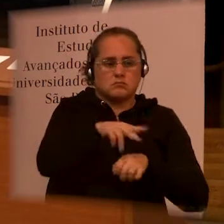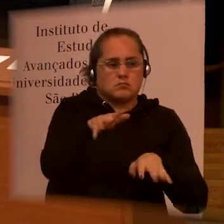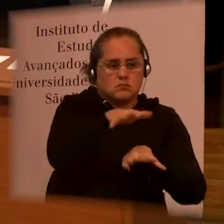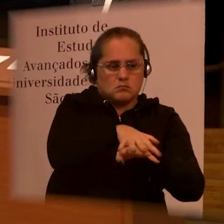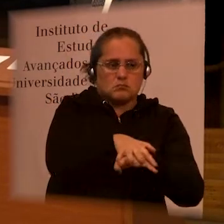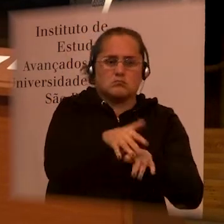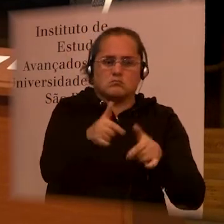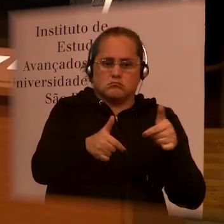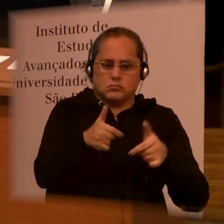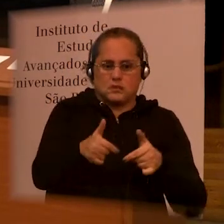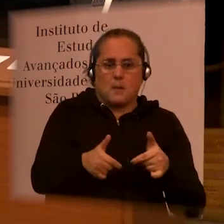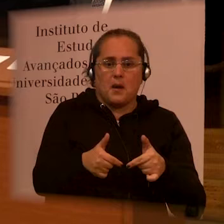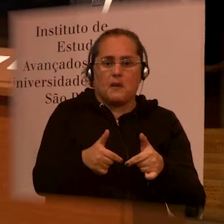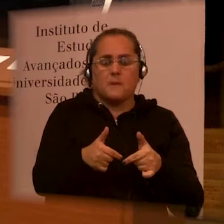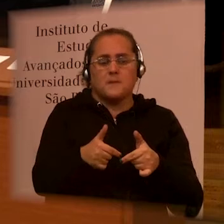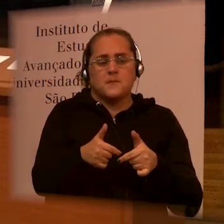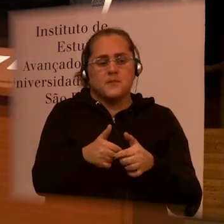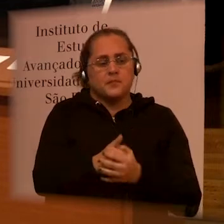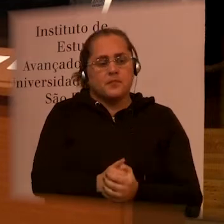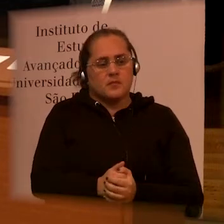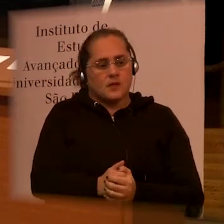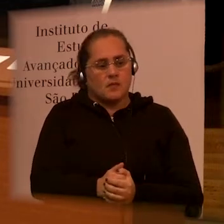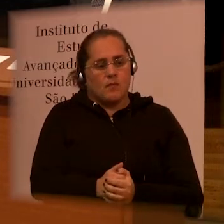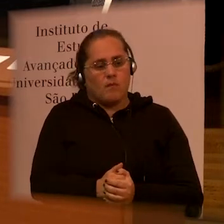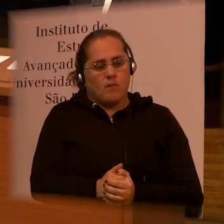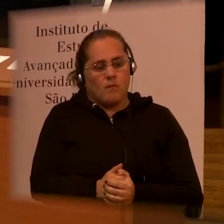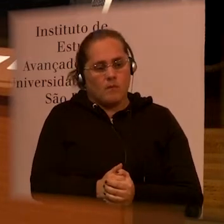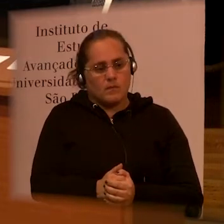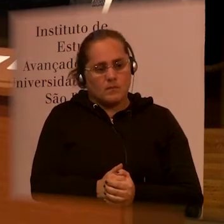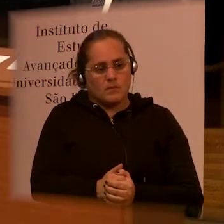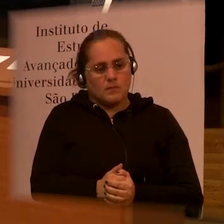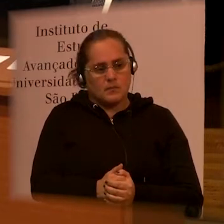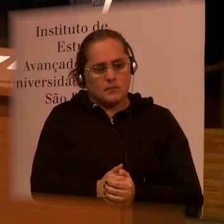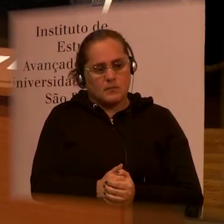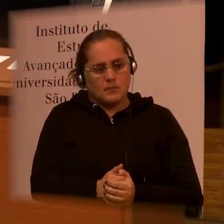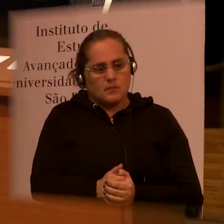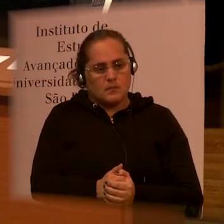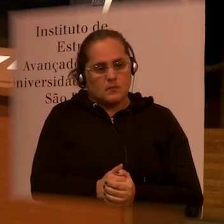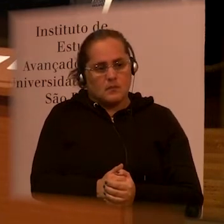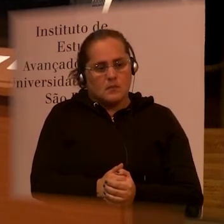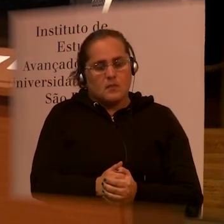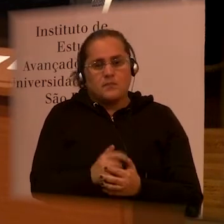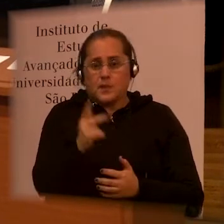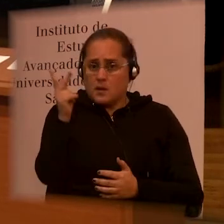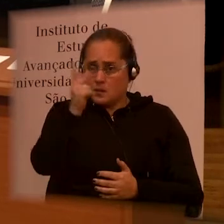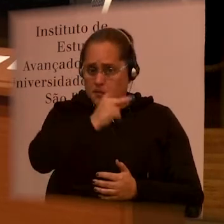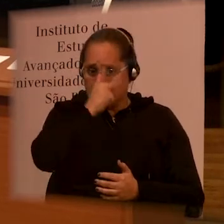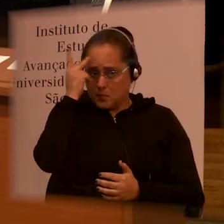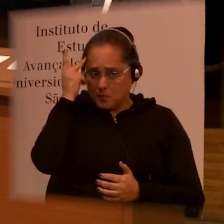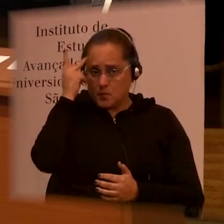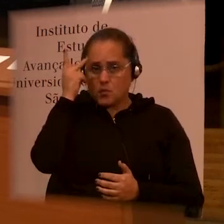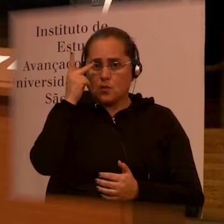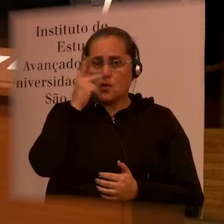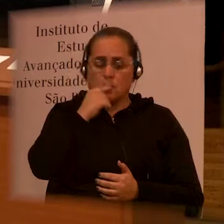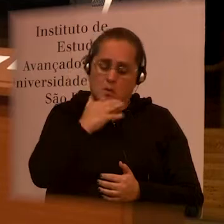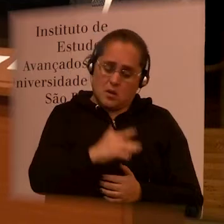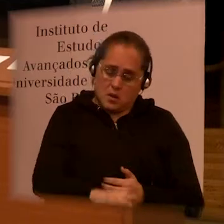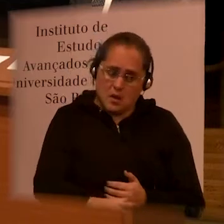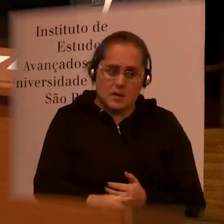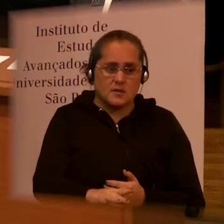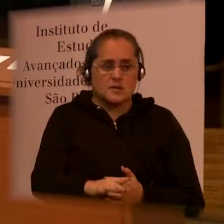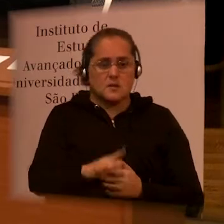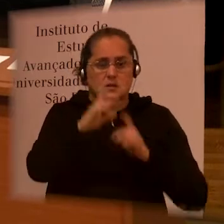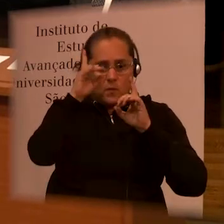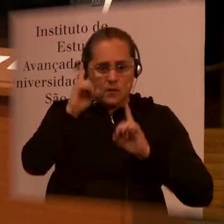of disappeared children is not one that I have heard about before, but I've heard a lot about children with